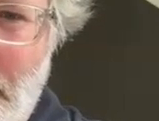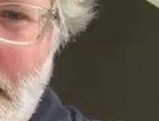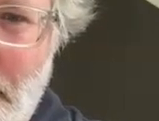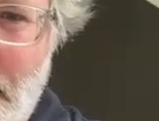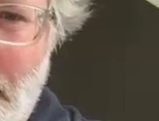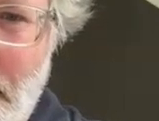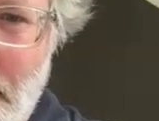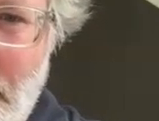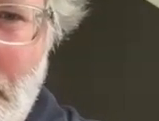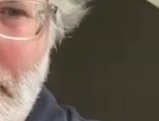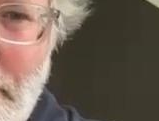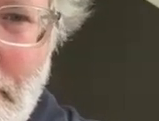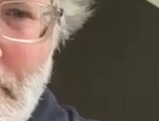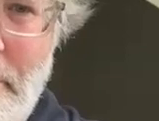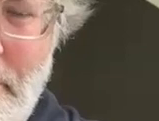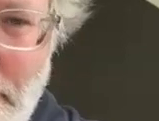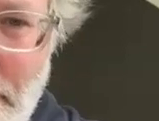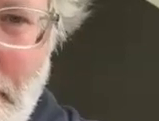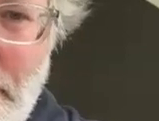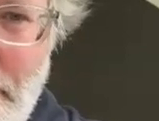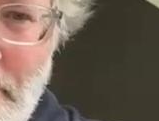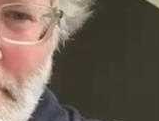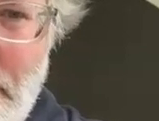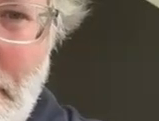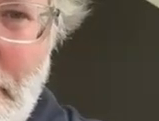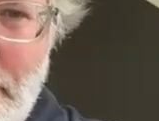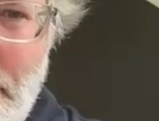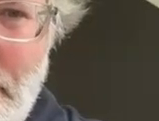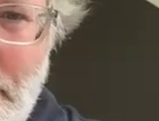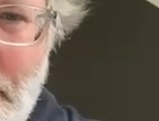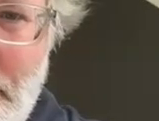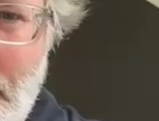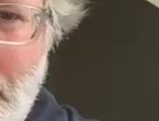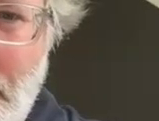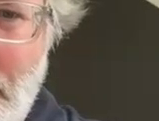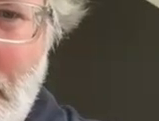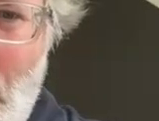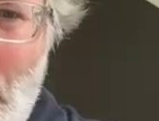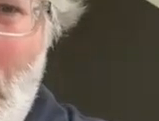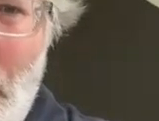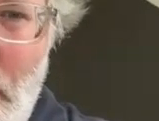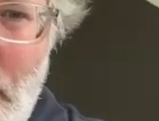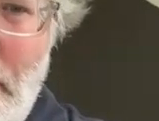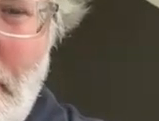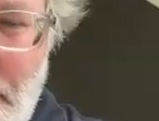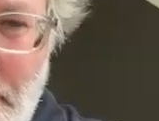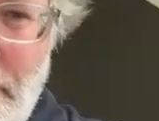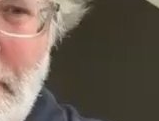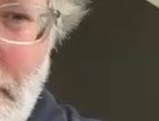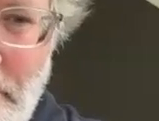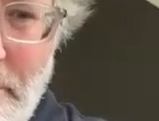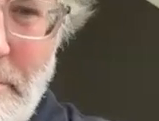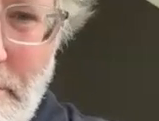to make the change you know we're doing one thing but there's much higher levels a lot more needs to happen so continuing to